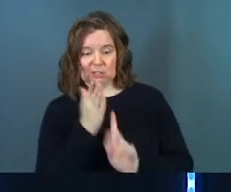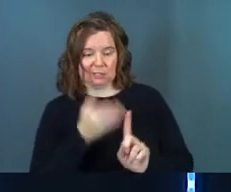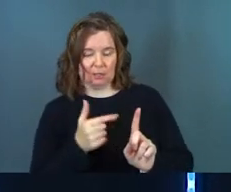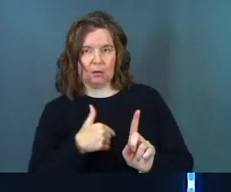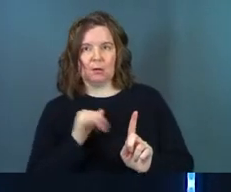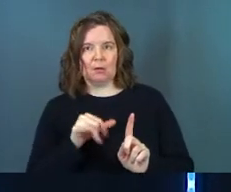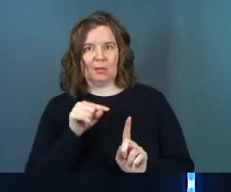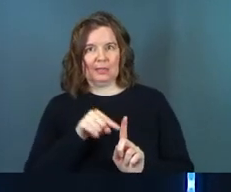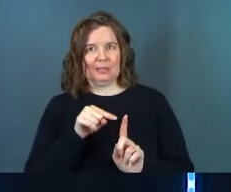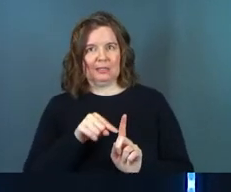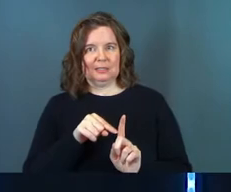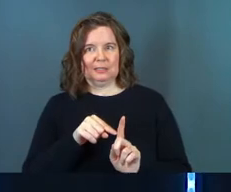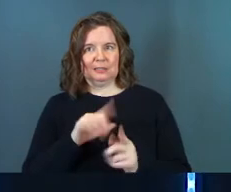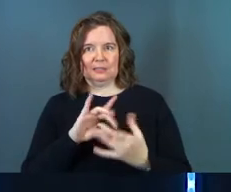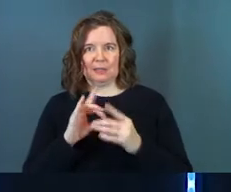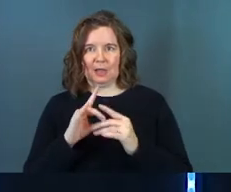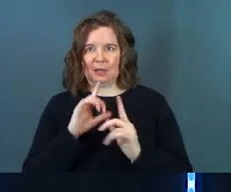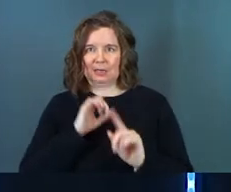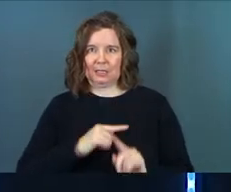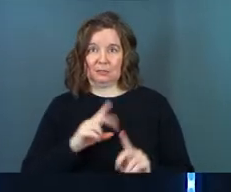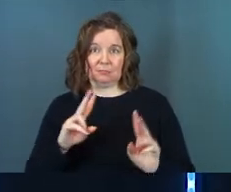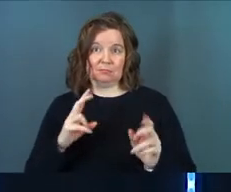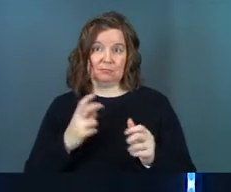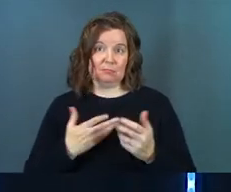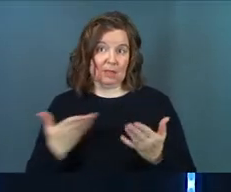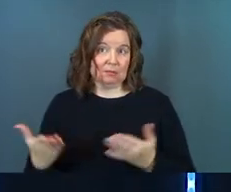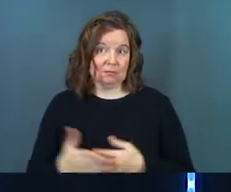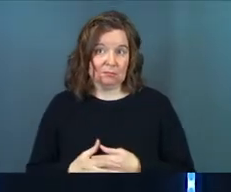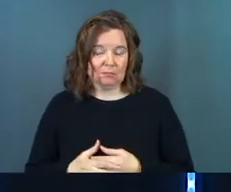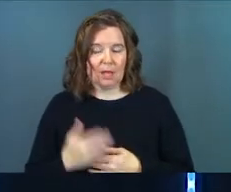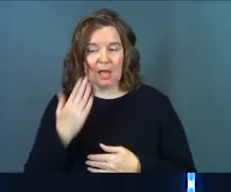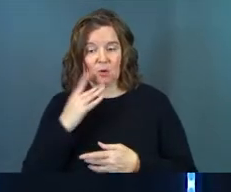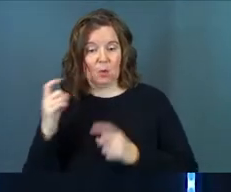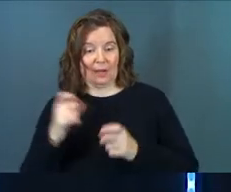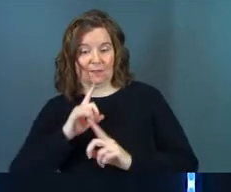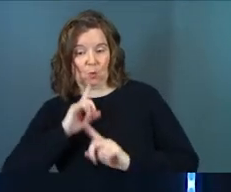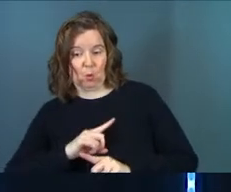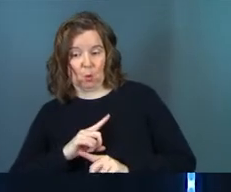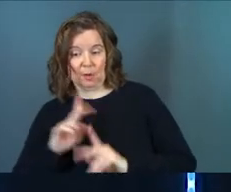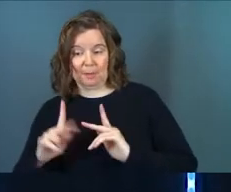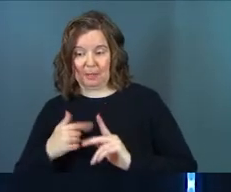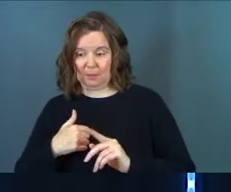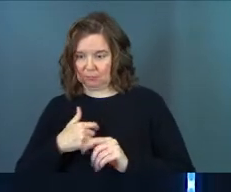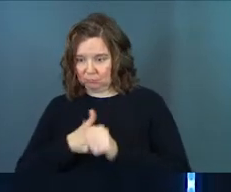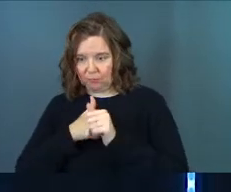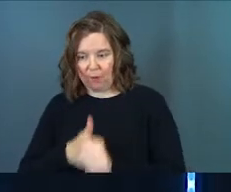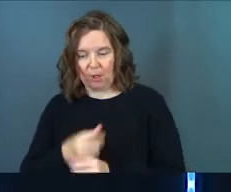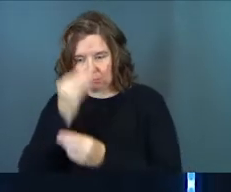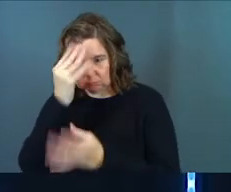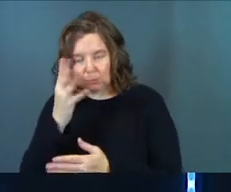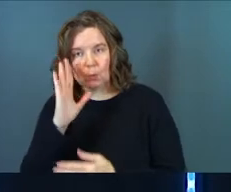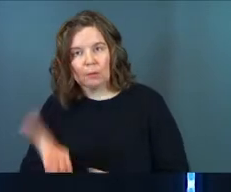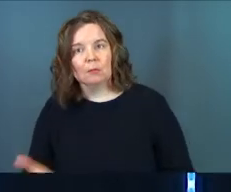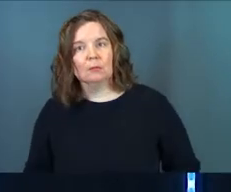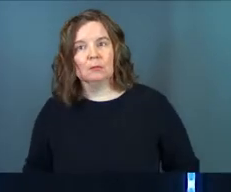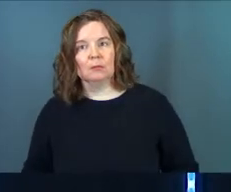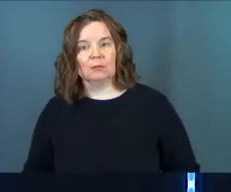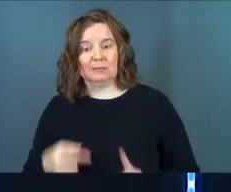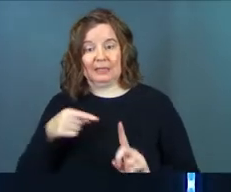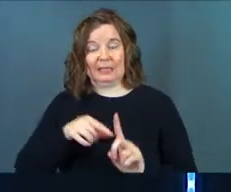he says, this is a chain of command issue. I know how to give orders, and people darn well better obey my orders.